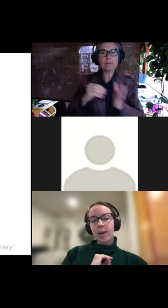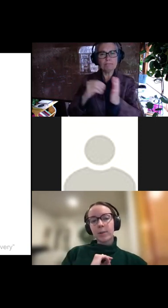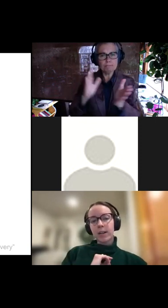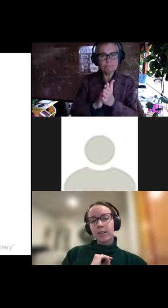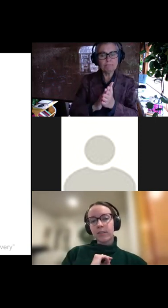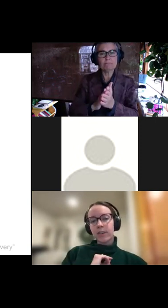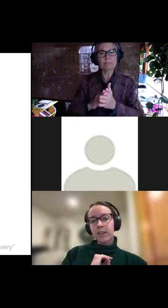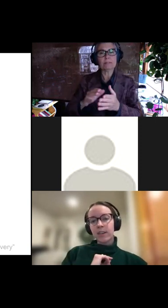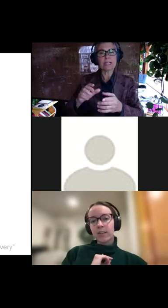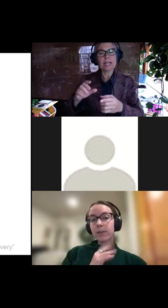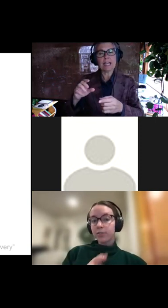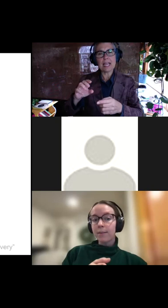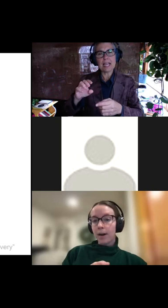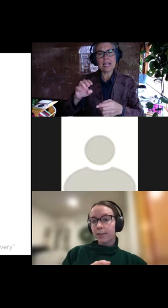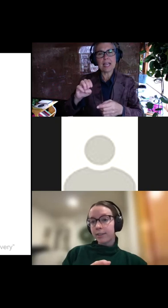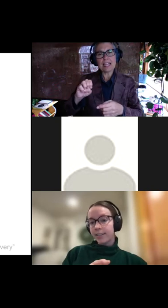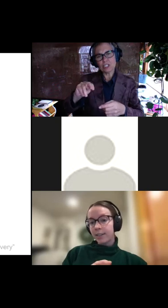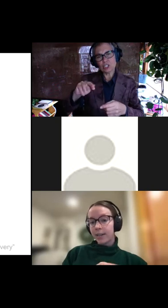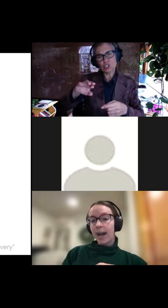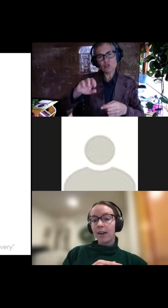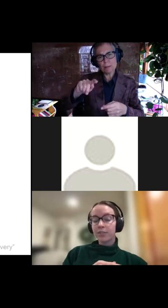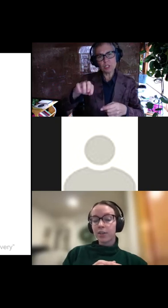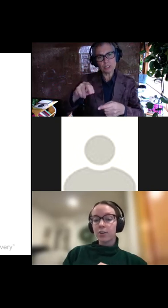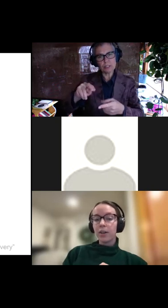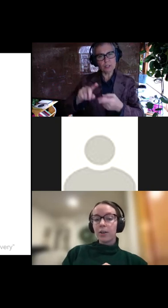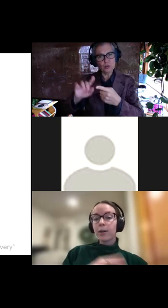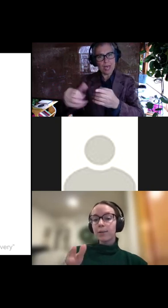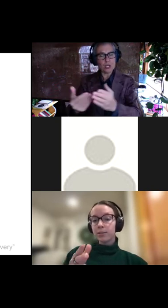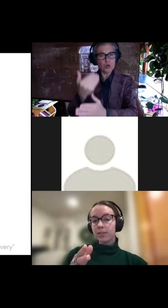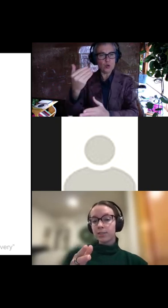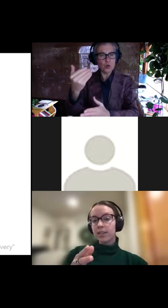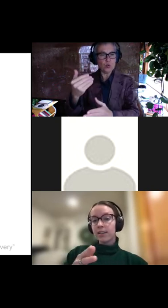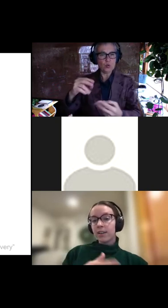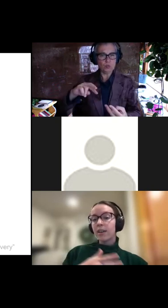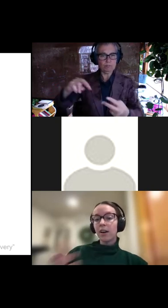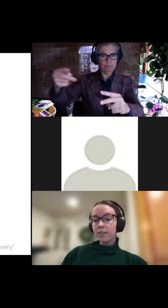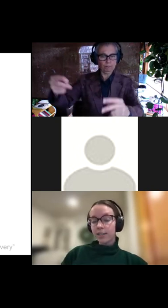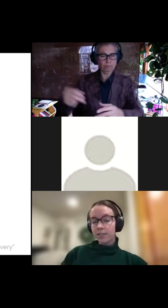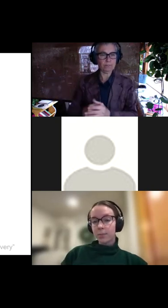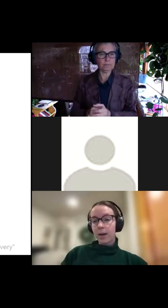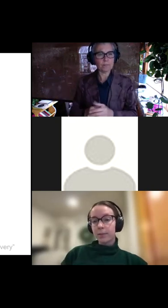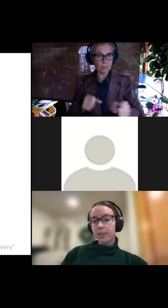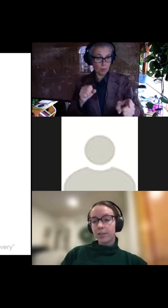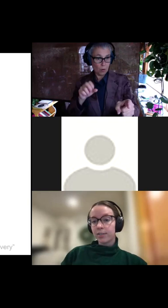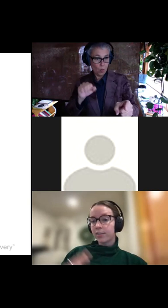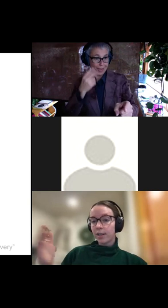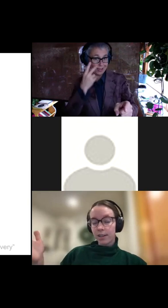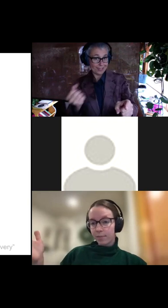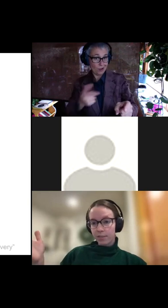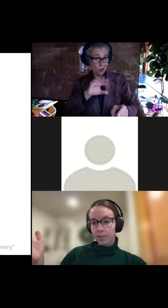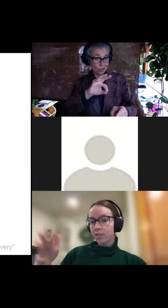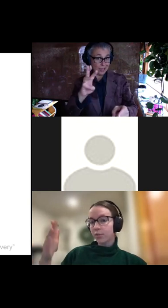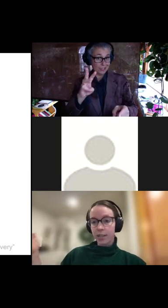this is an example of the real-time monitoring data we have. So we're able to see that all 96 populations,